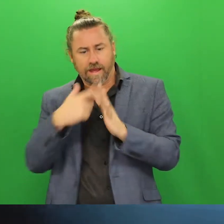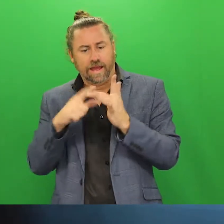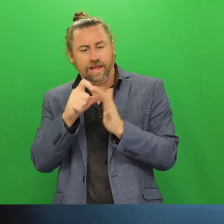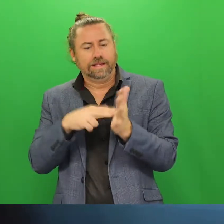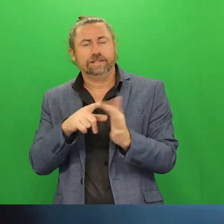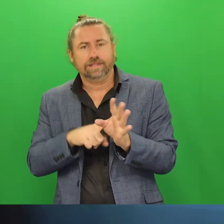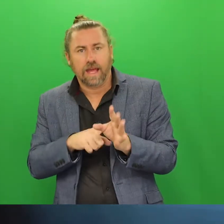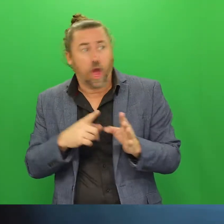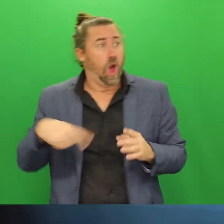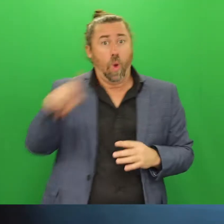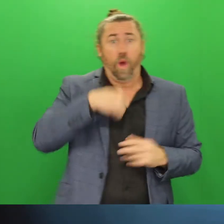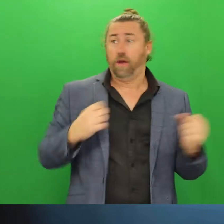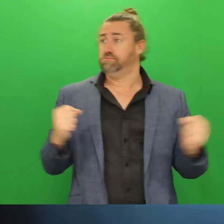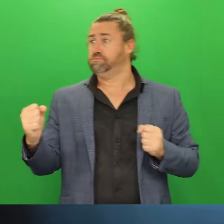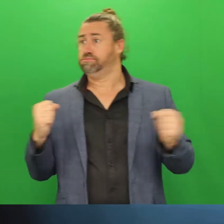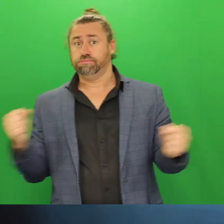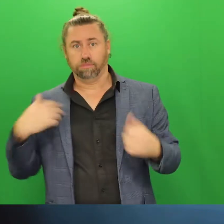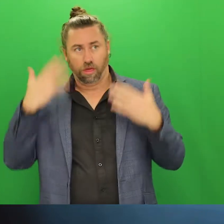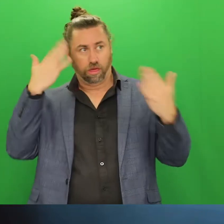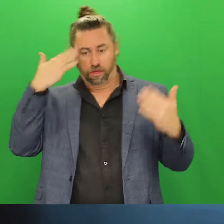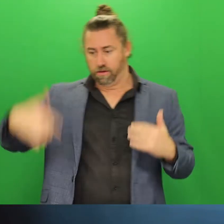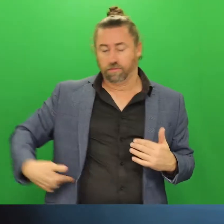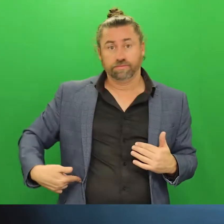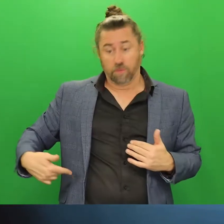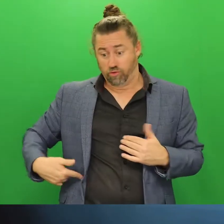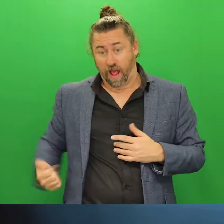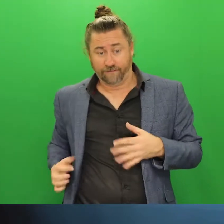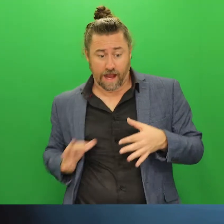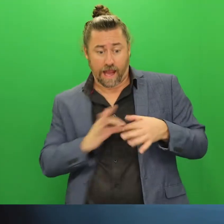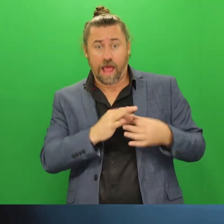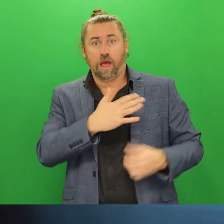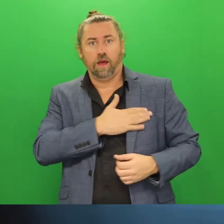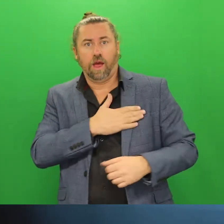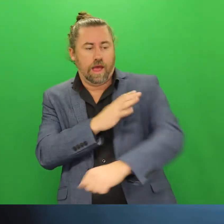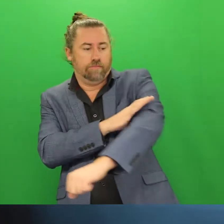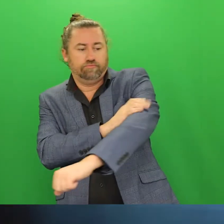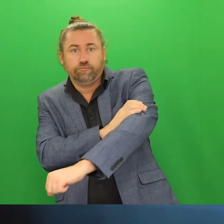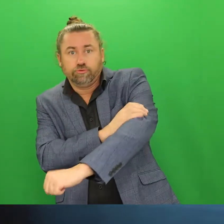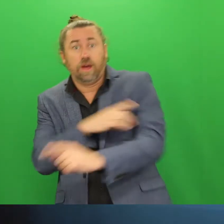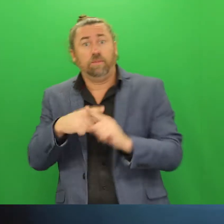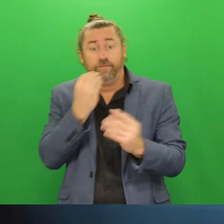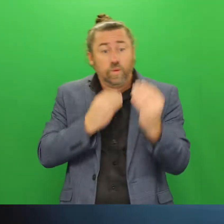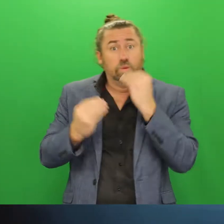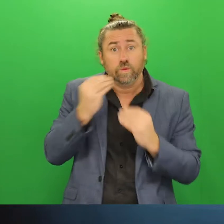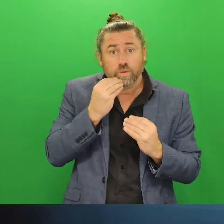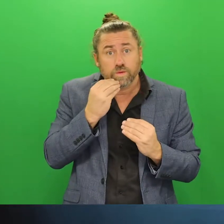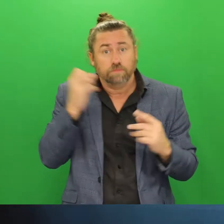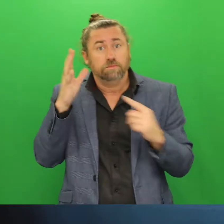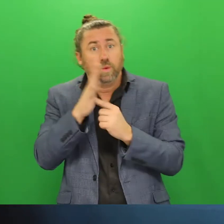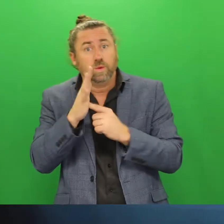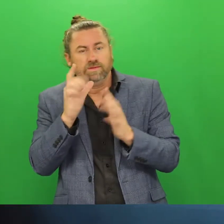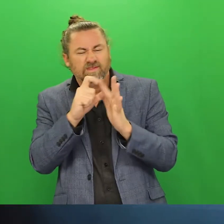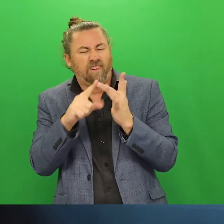impacted by our overall health, our blood pressure, our diet. Often people are unaware